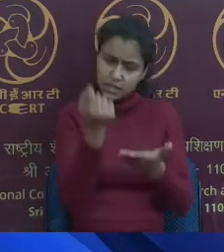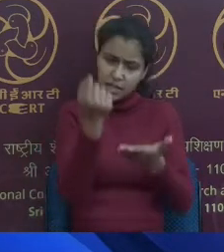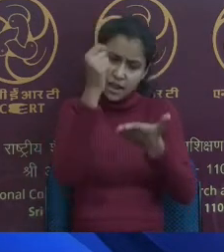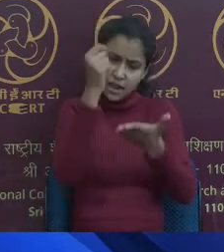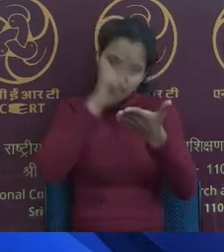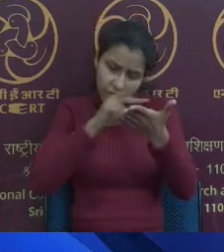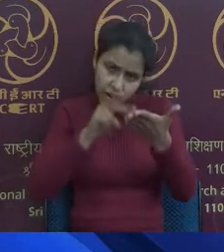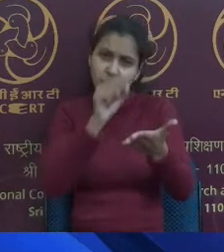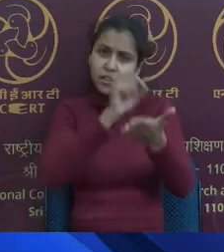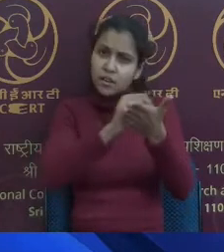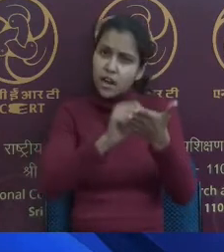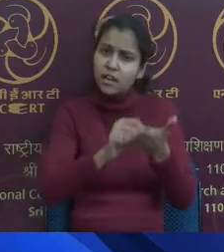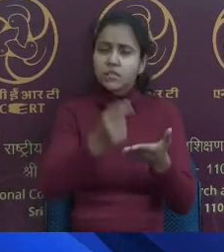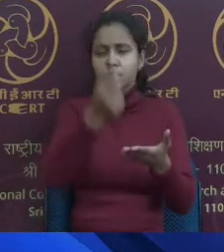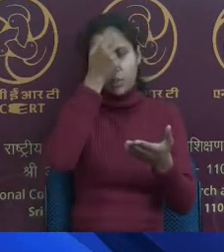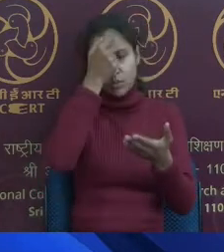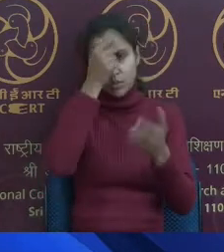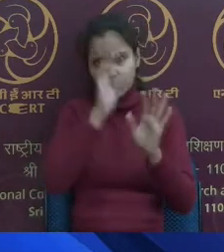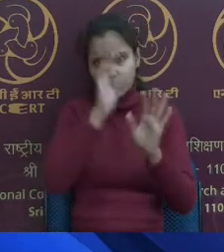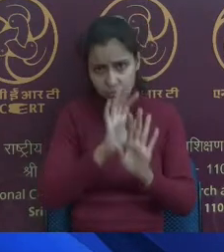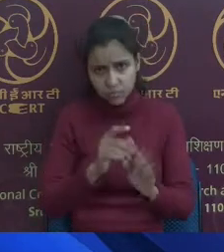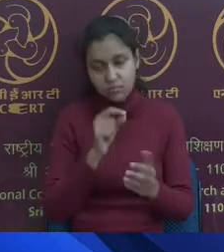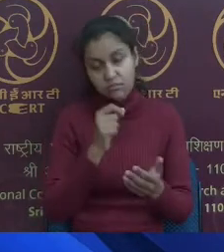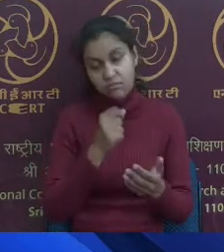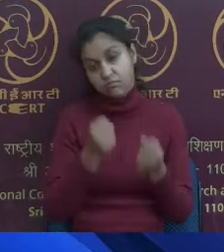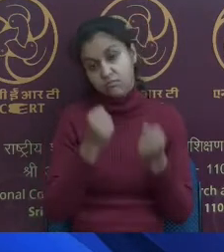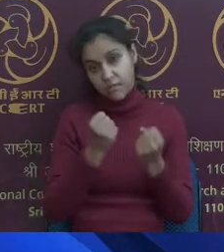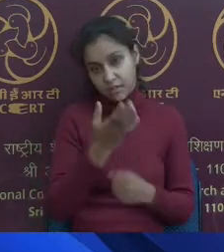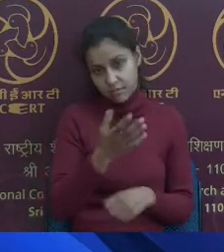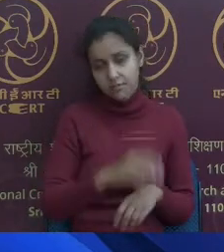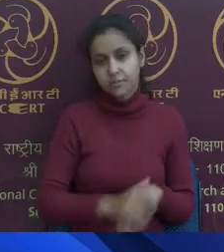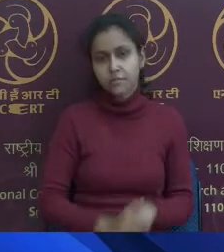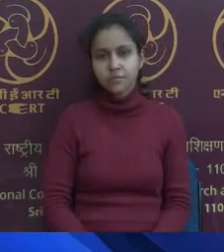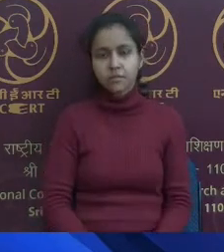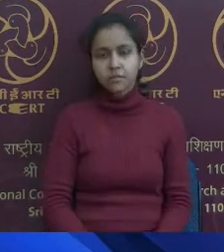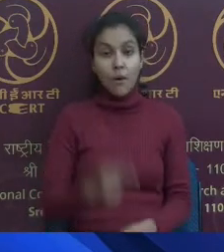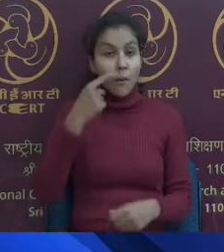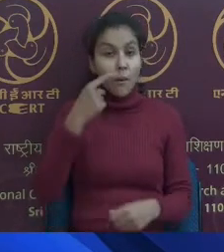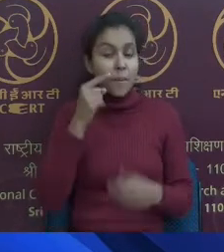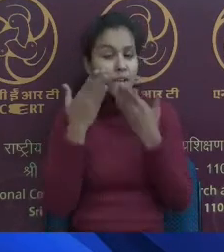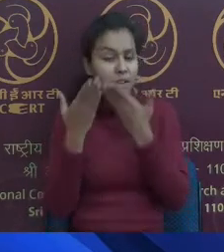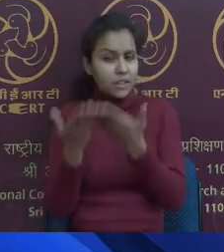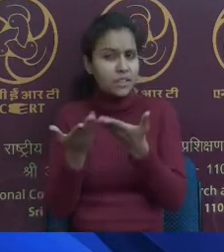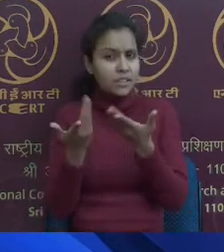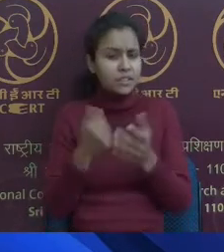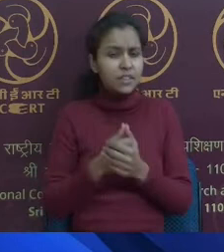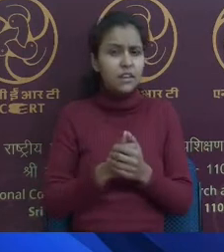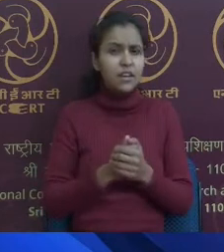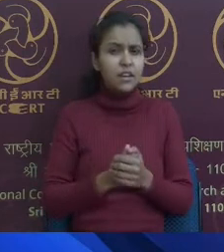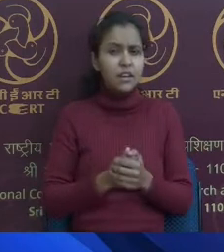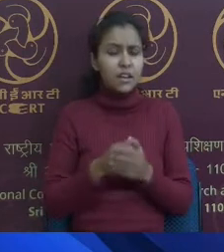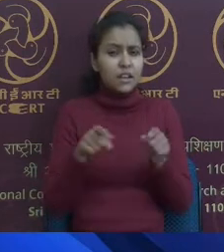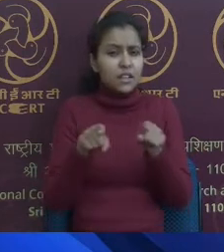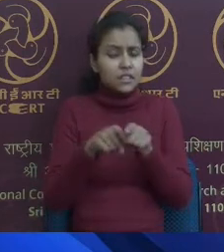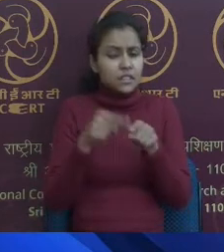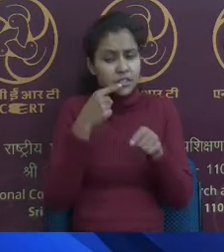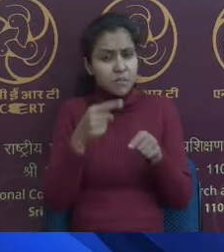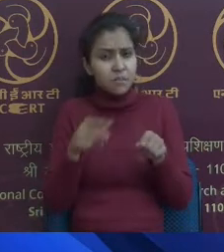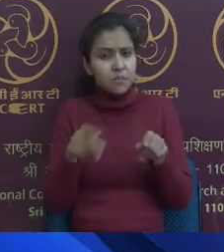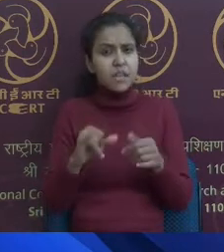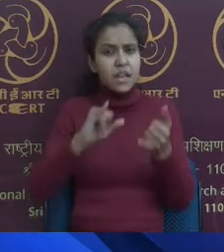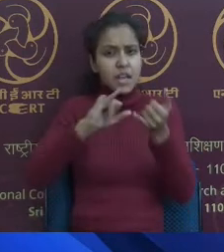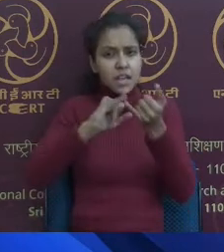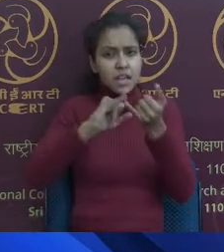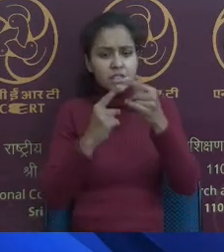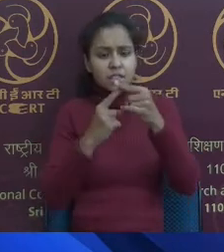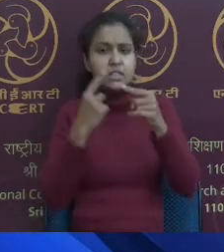arithmetic aspect is a difficulty. When it comes to parents, there is a large level of stigma, why? Because they kind of